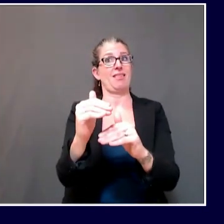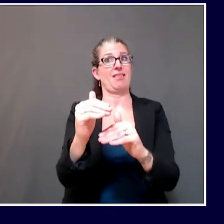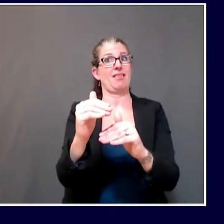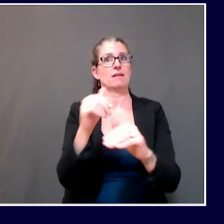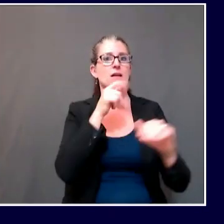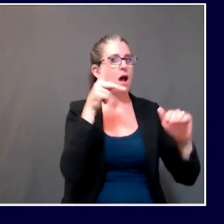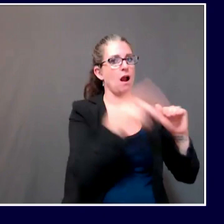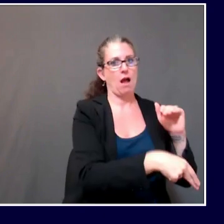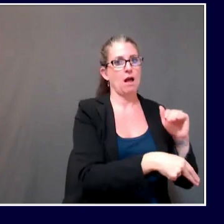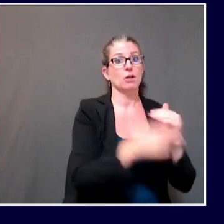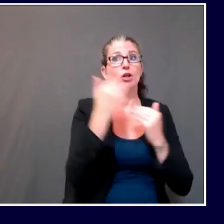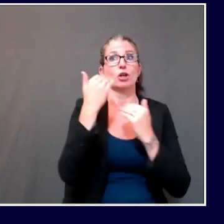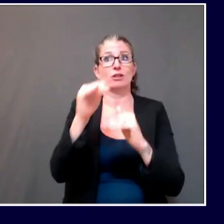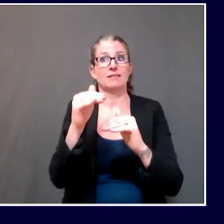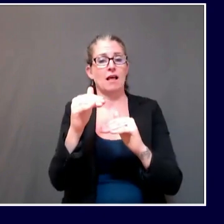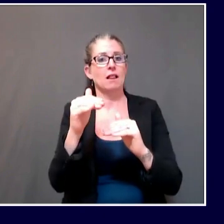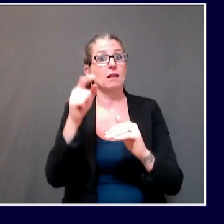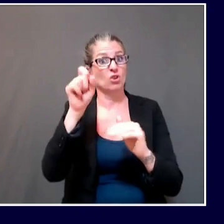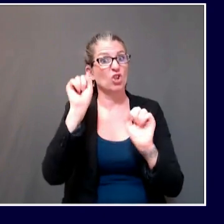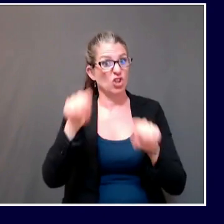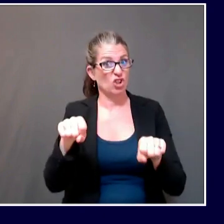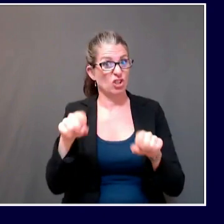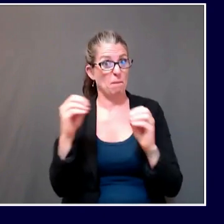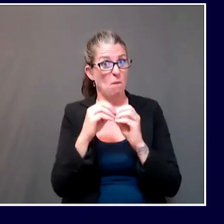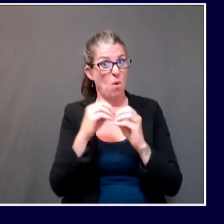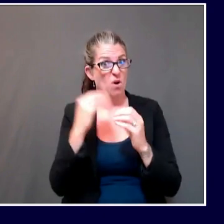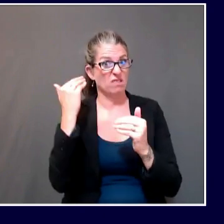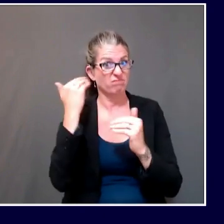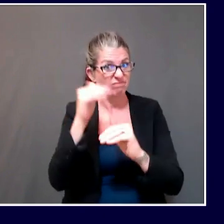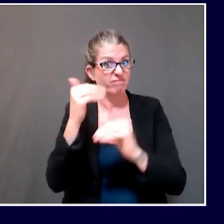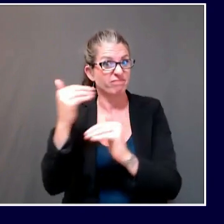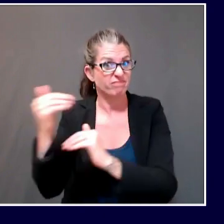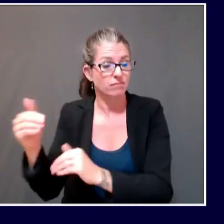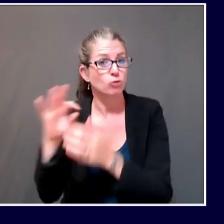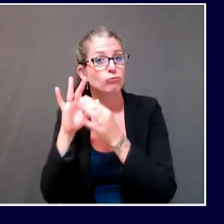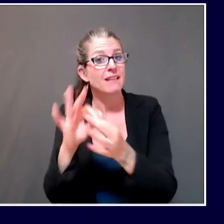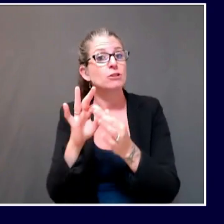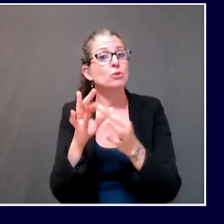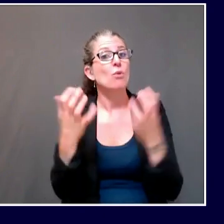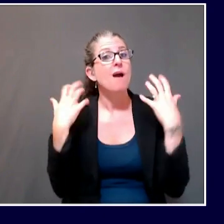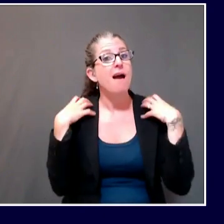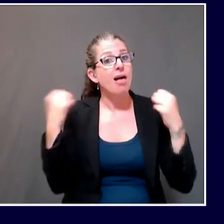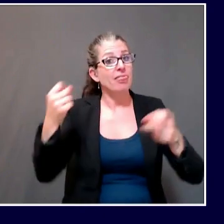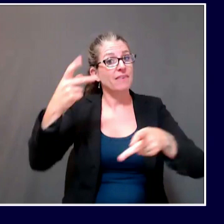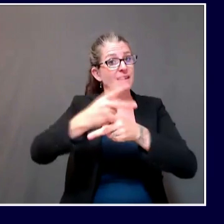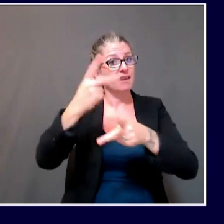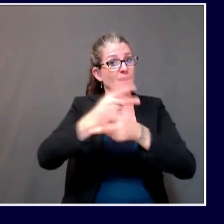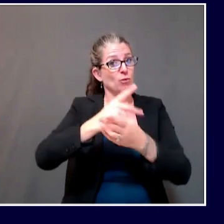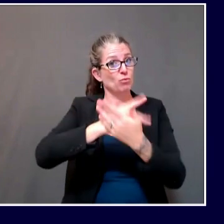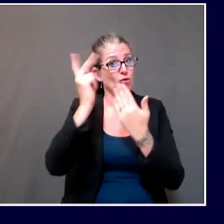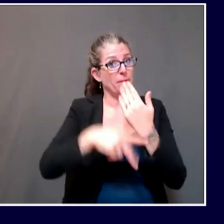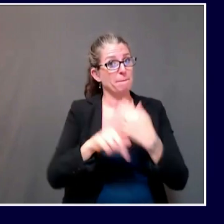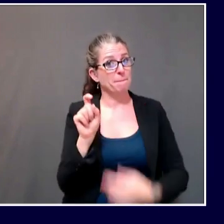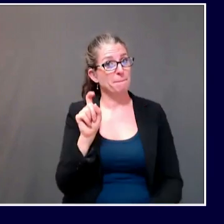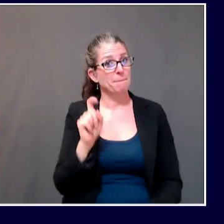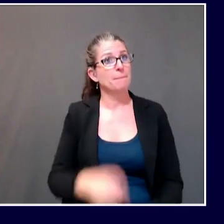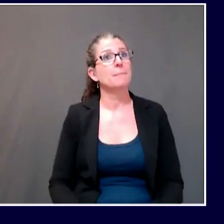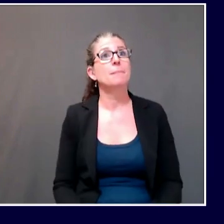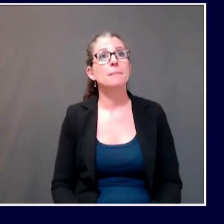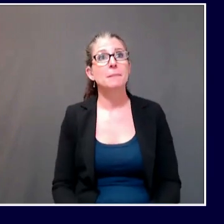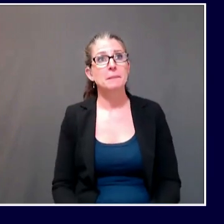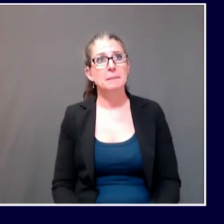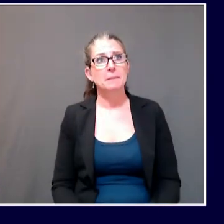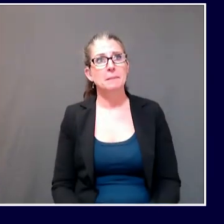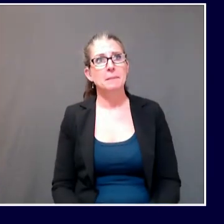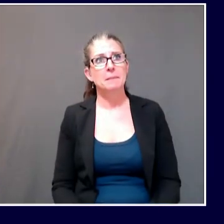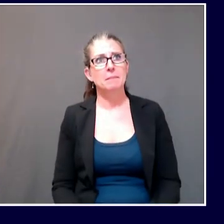Well, when you say health care programs, that's a pretty broad term. Mm Such as Medicaid or the new version